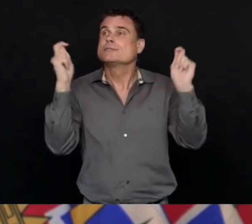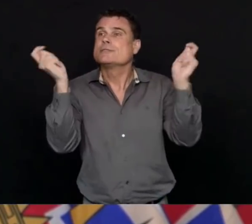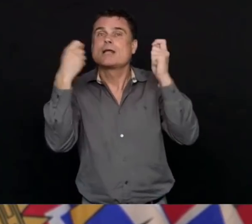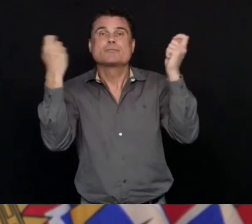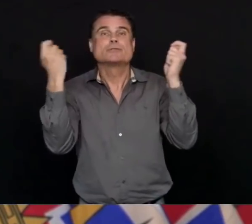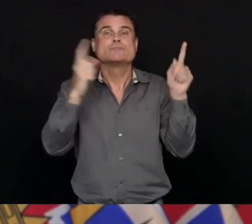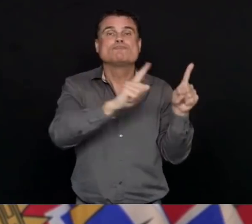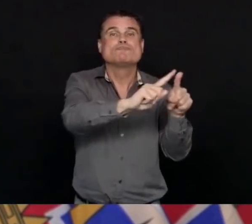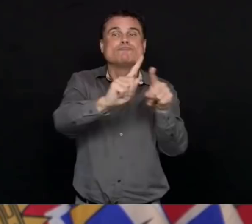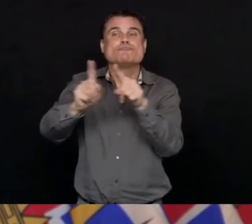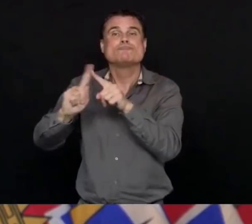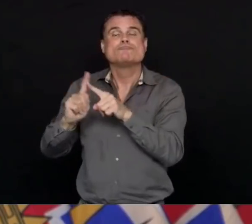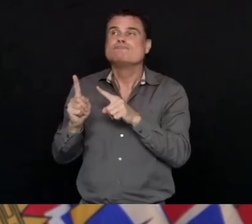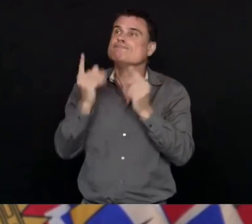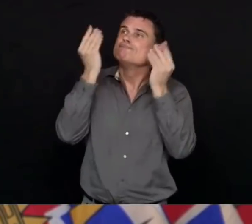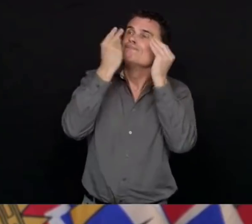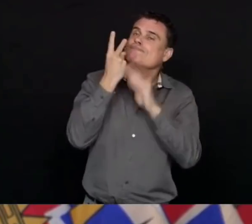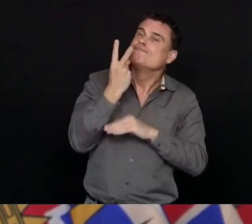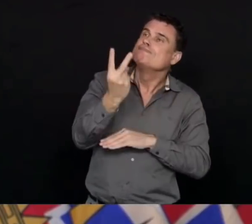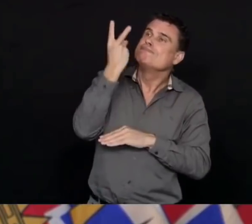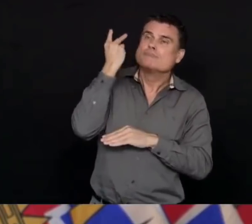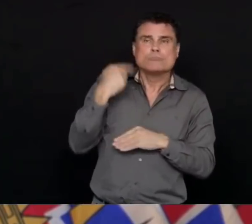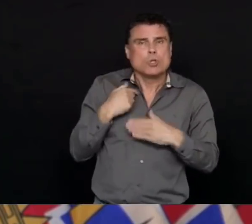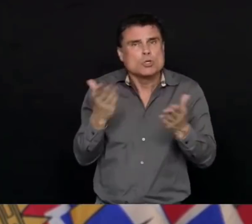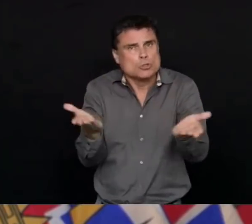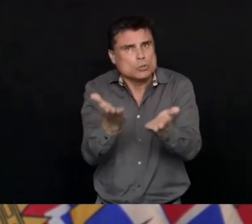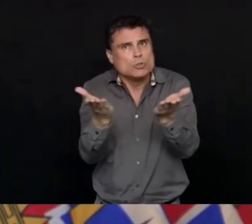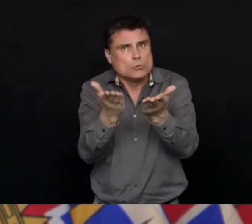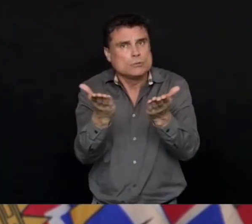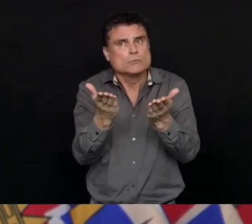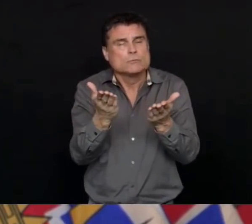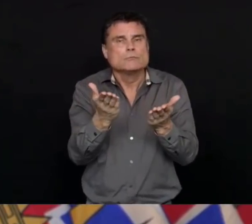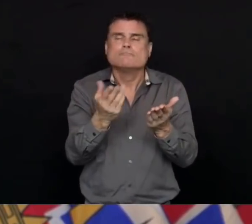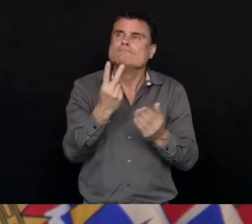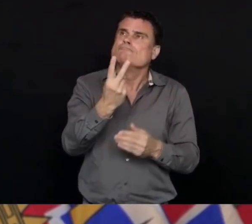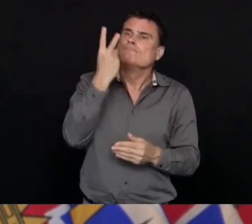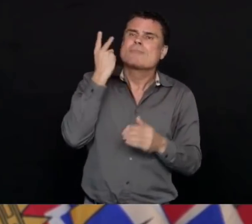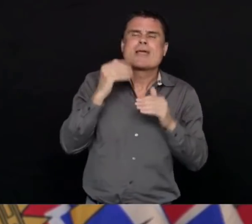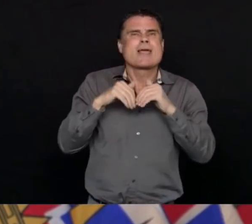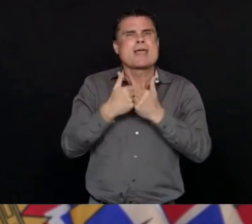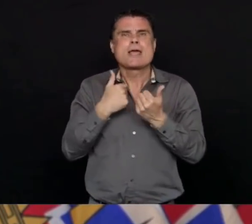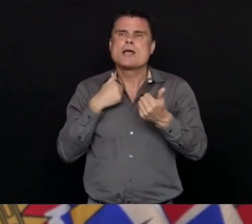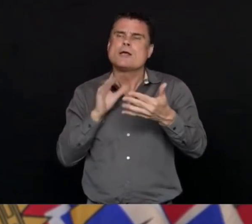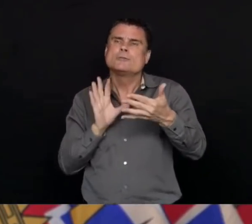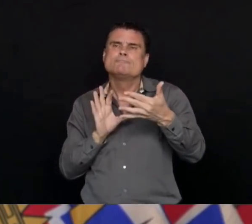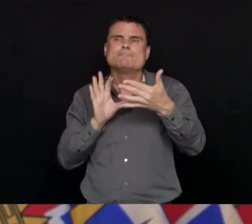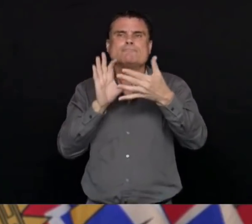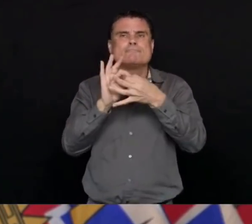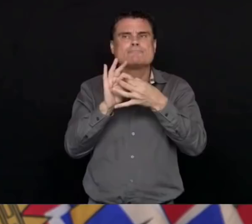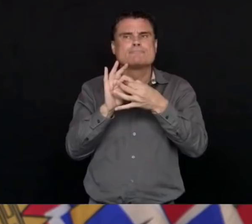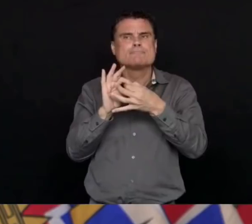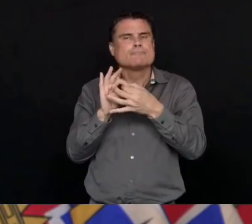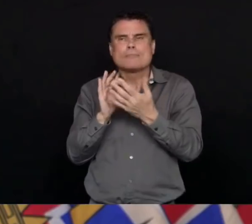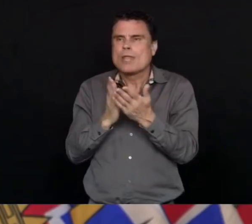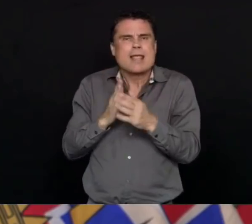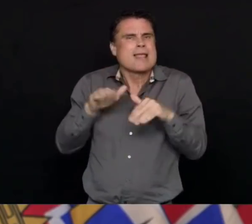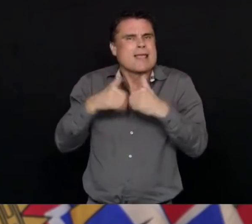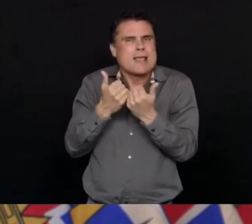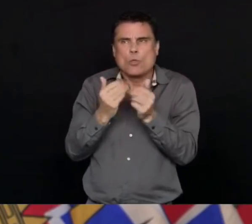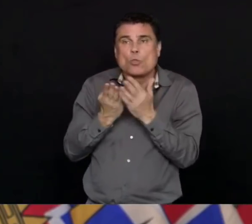to people, to connect to your family, your community in virtual ways and keep the physical distance between us.